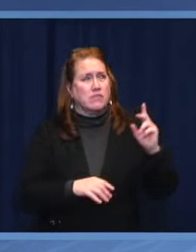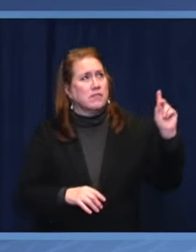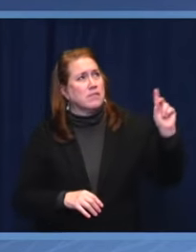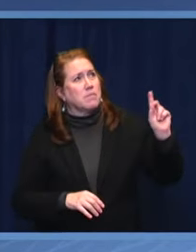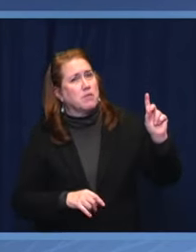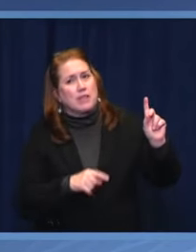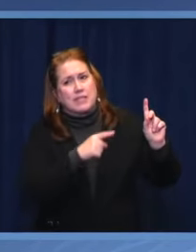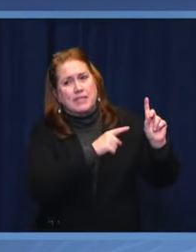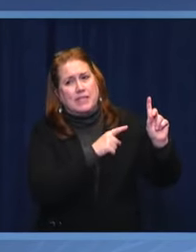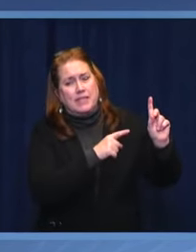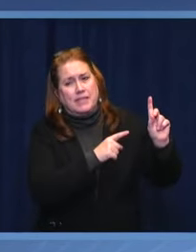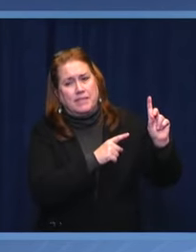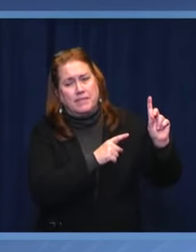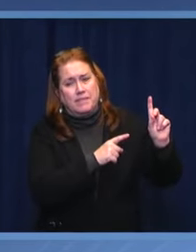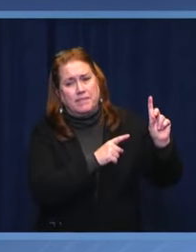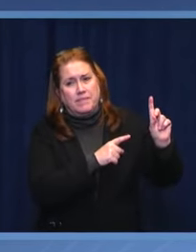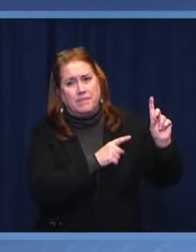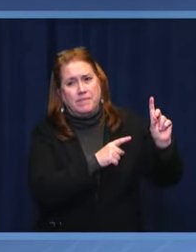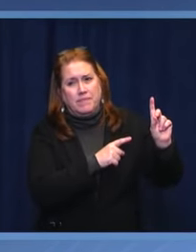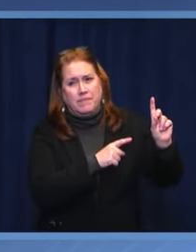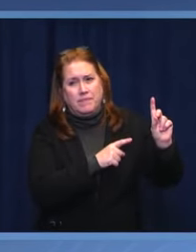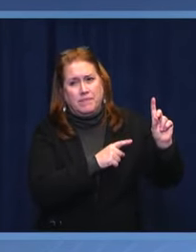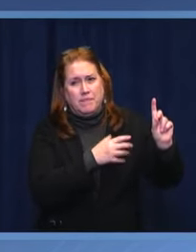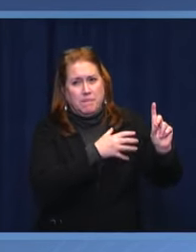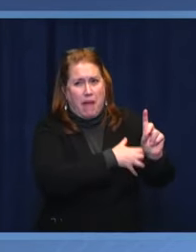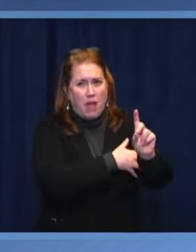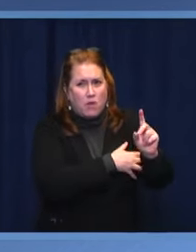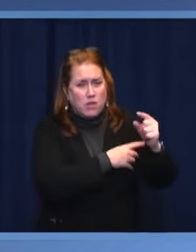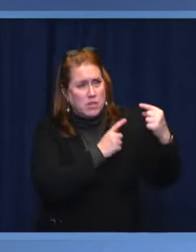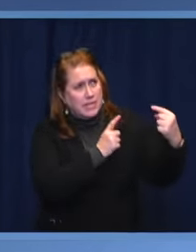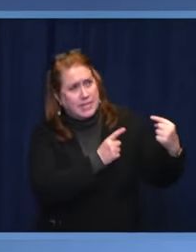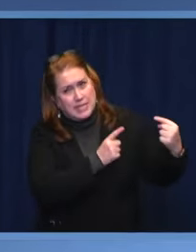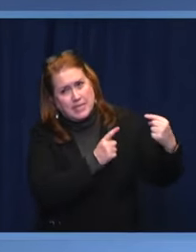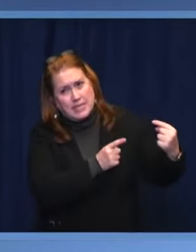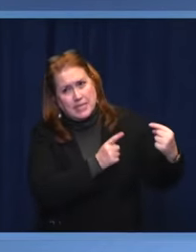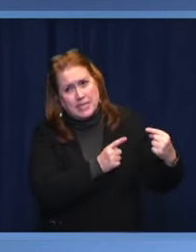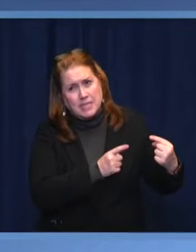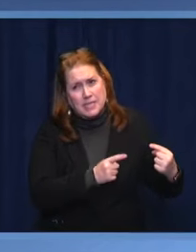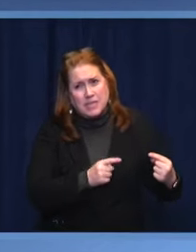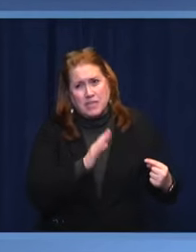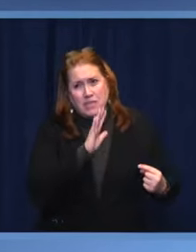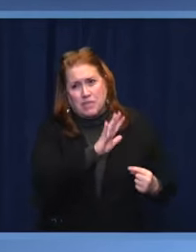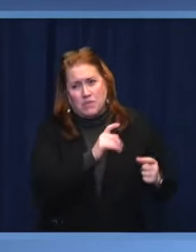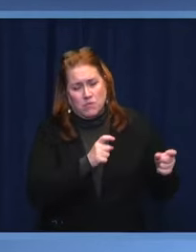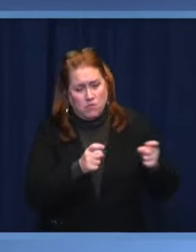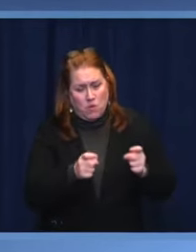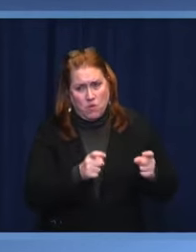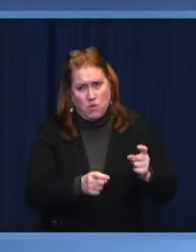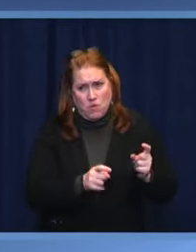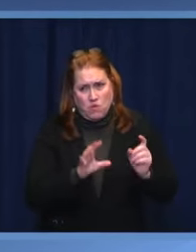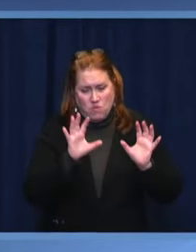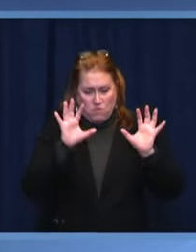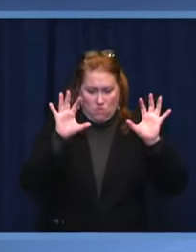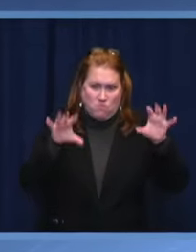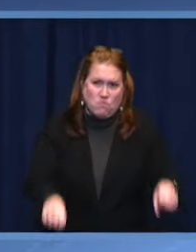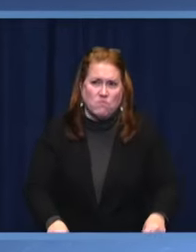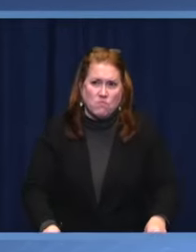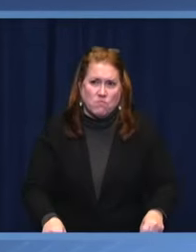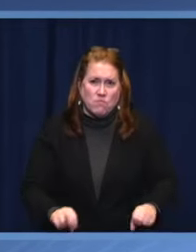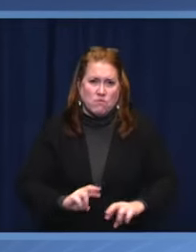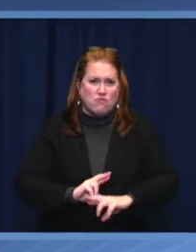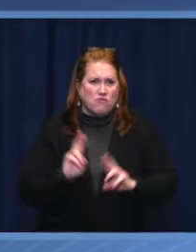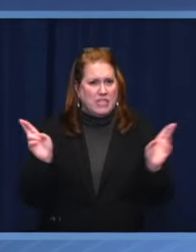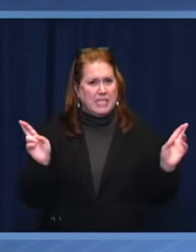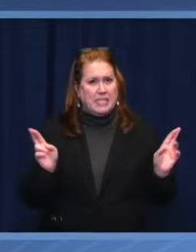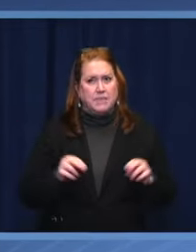constituted powers are solid and when the control mechanisms are in place. Other